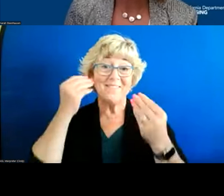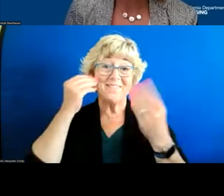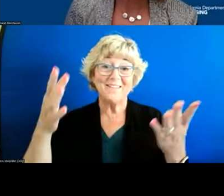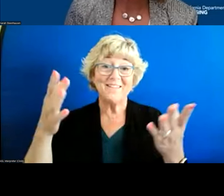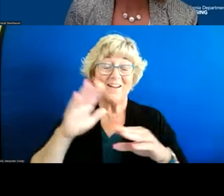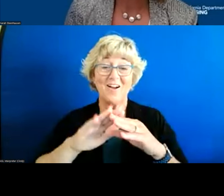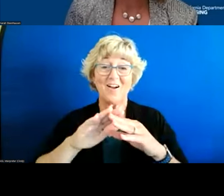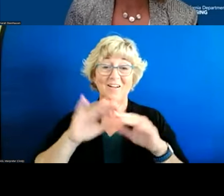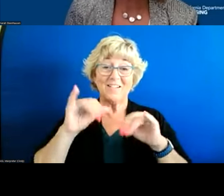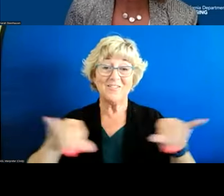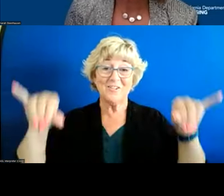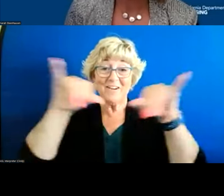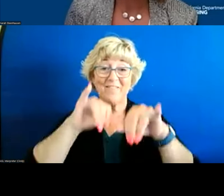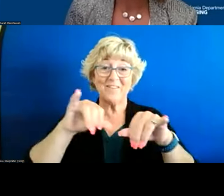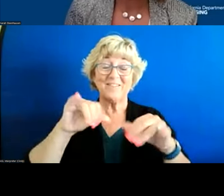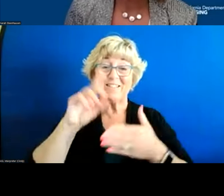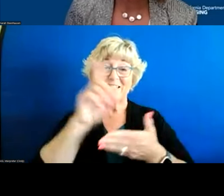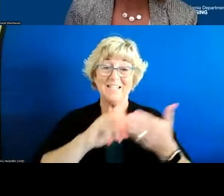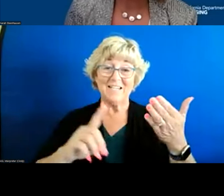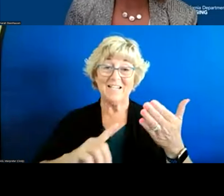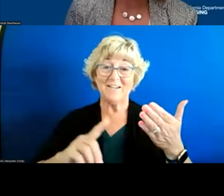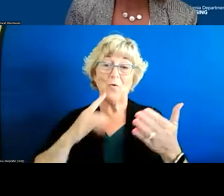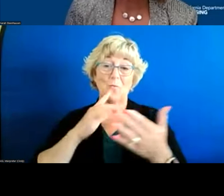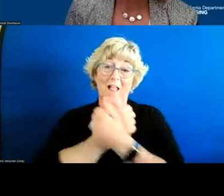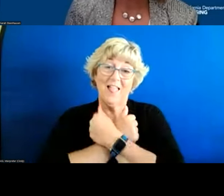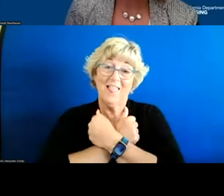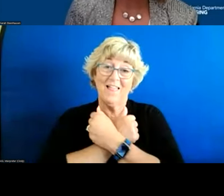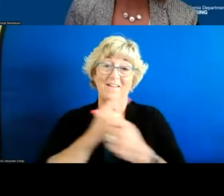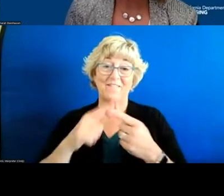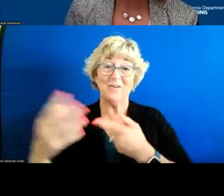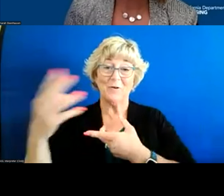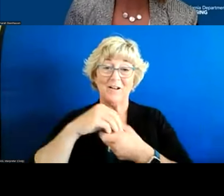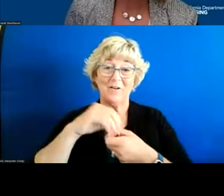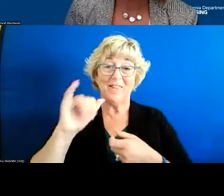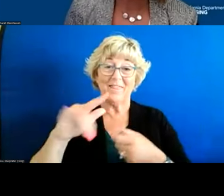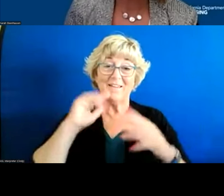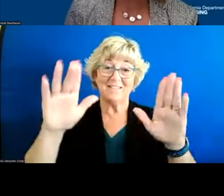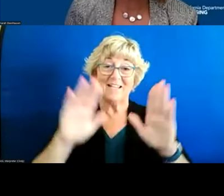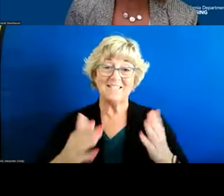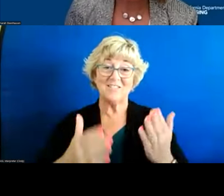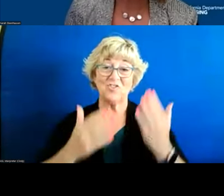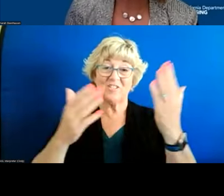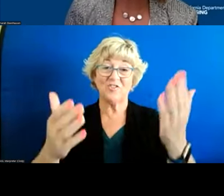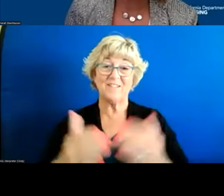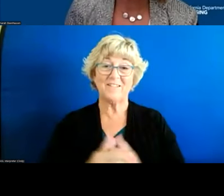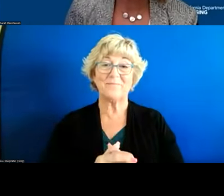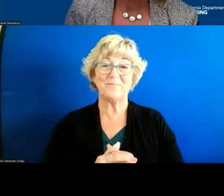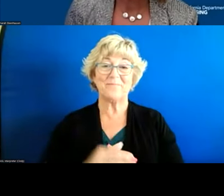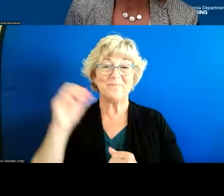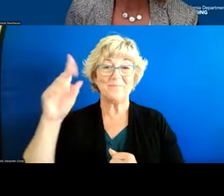design um we you know we would love to be able to include that i think that's an excellent suggestion yeah